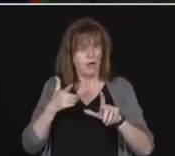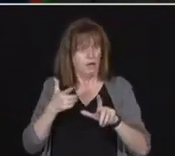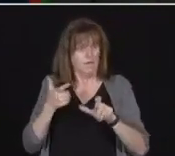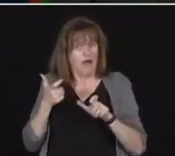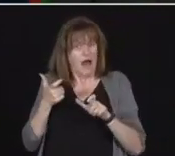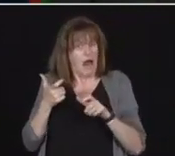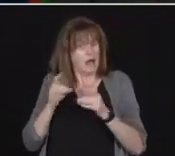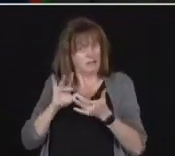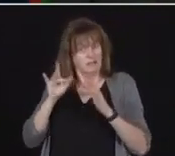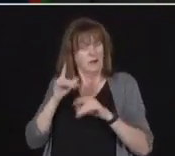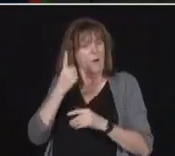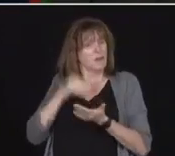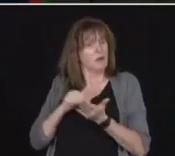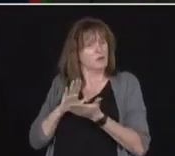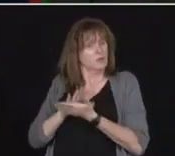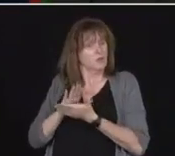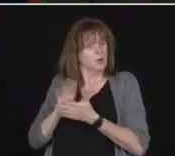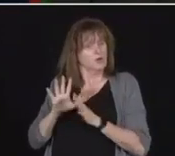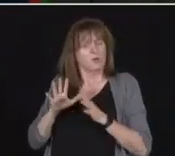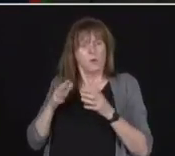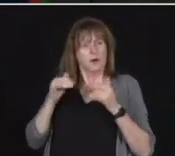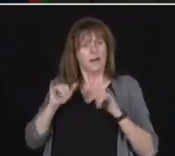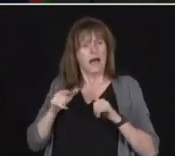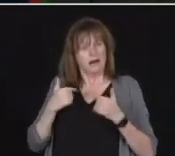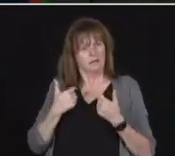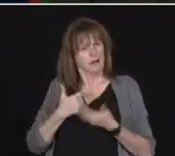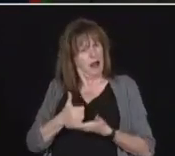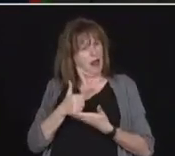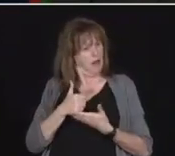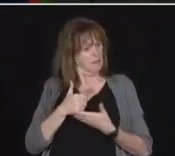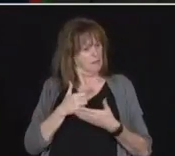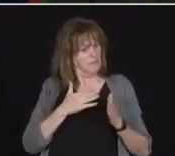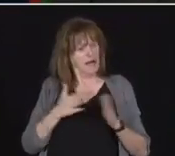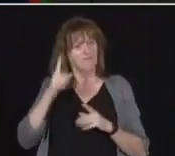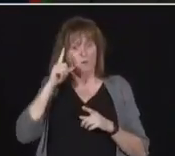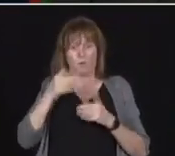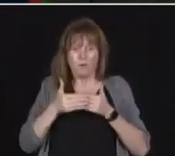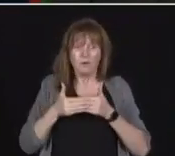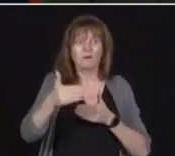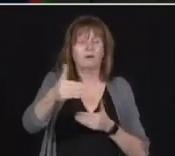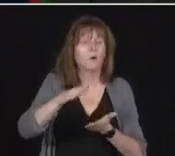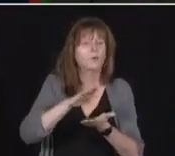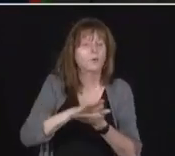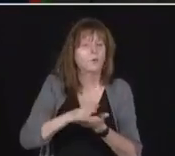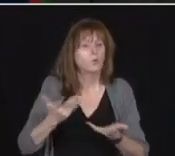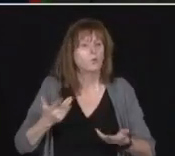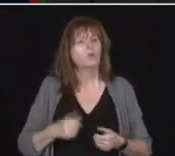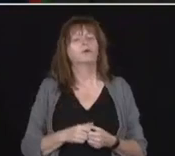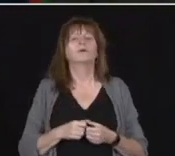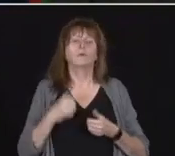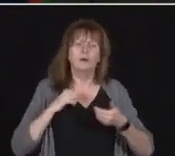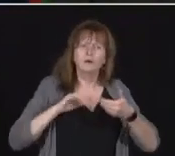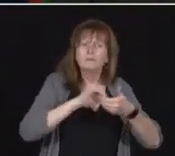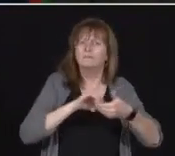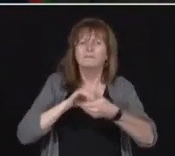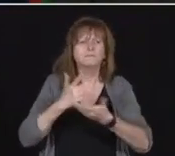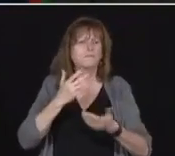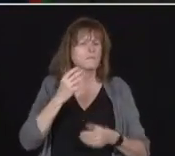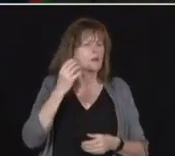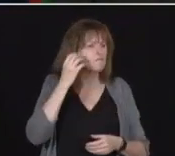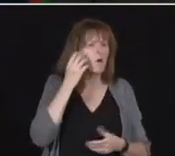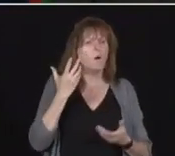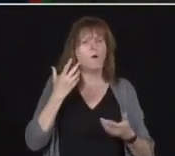have partnered and leveraged opportunities with telecommunications sector to deliver low-cost, high-impact technological solutions. For example,